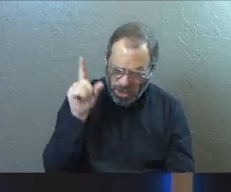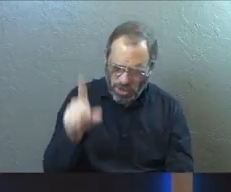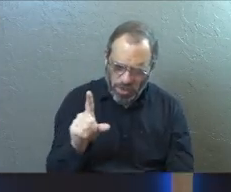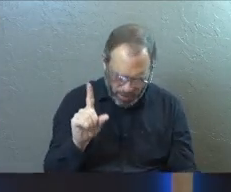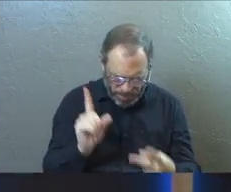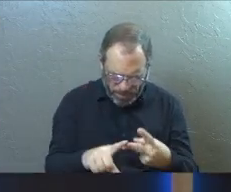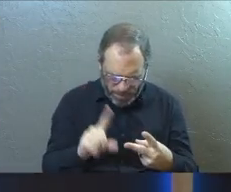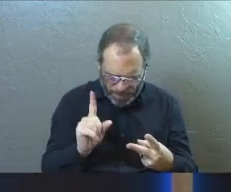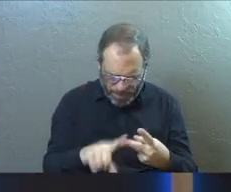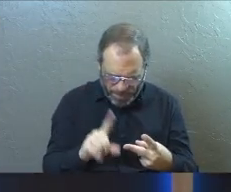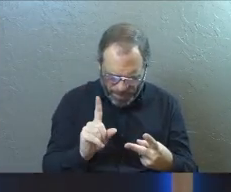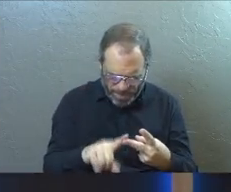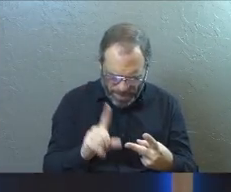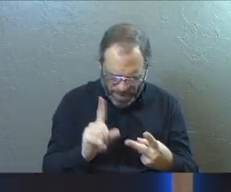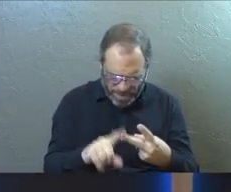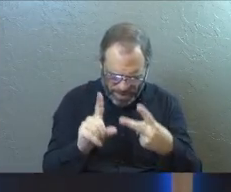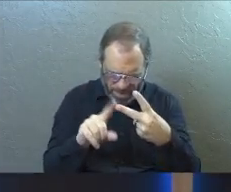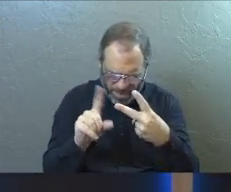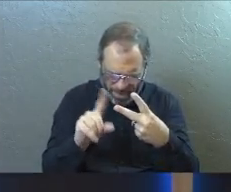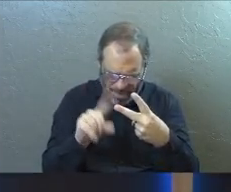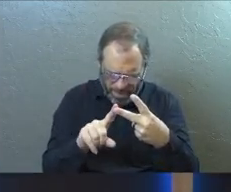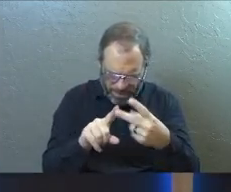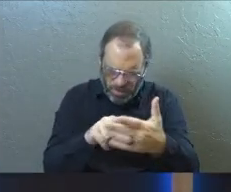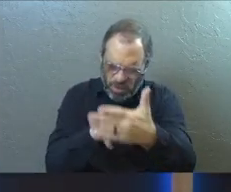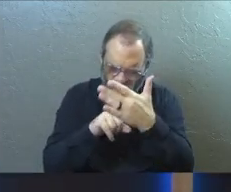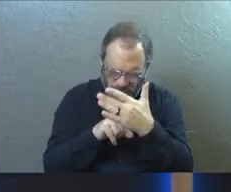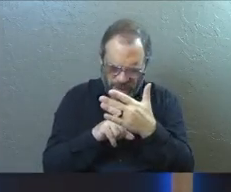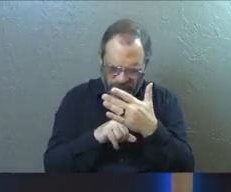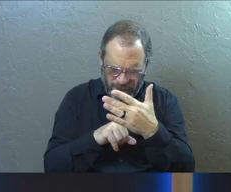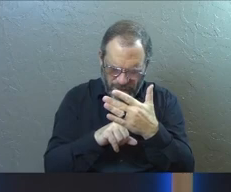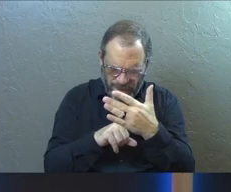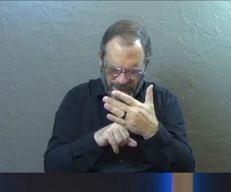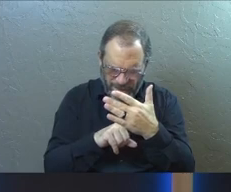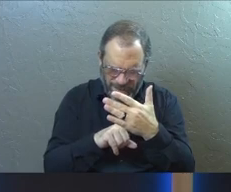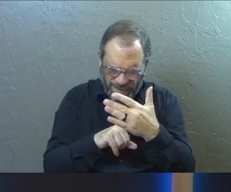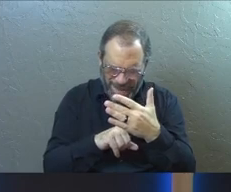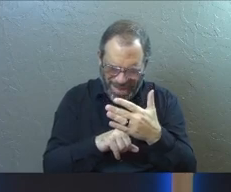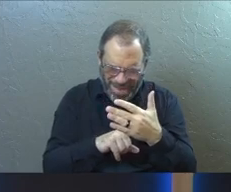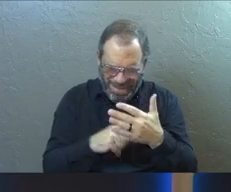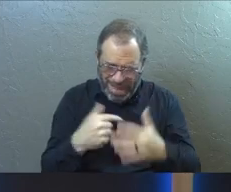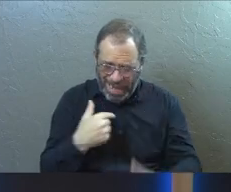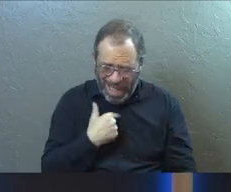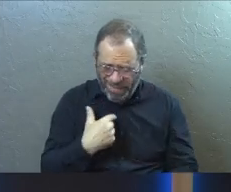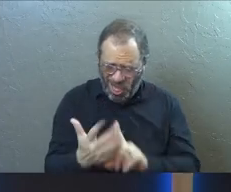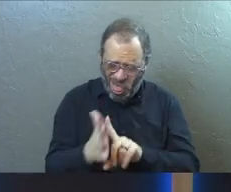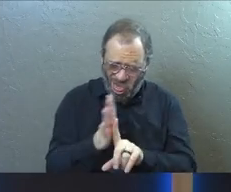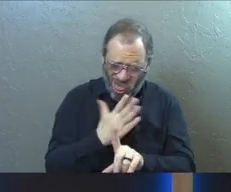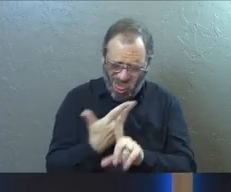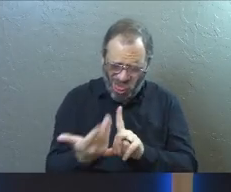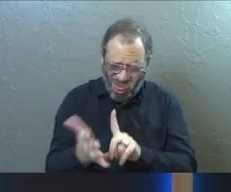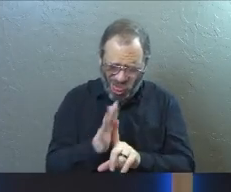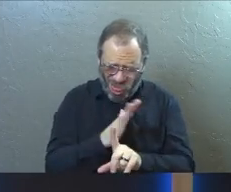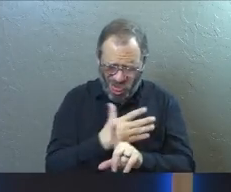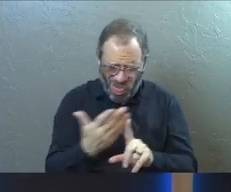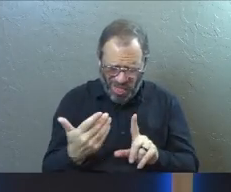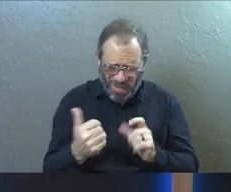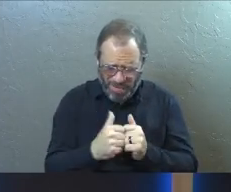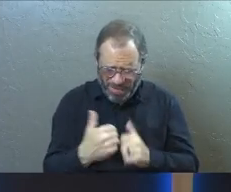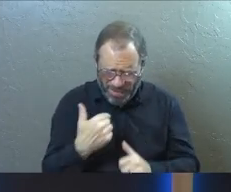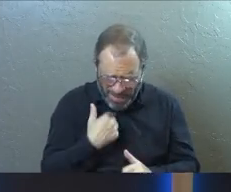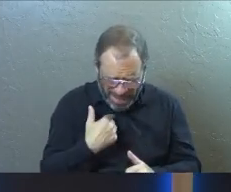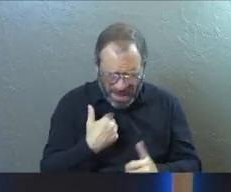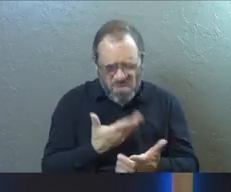And then, Lord, would you start to show us some things that maybe we've talked ourselves into, that they don't cross lines, and